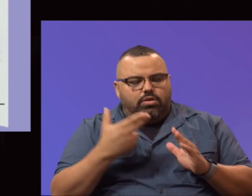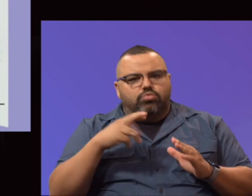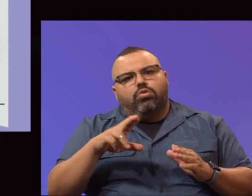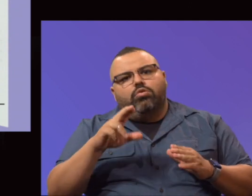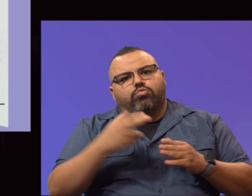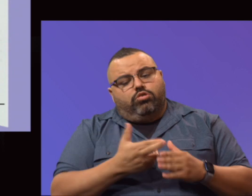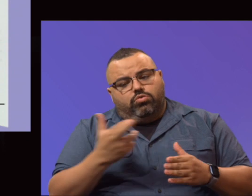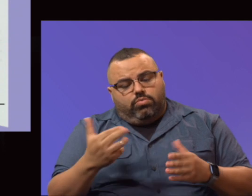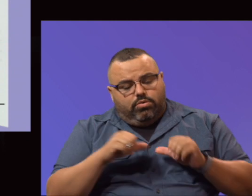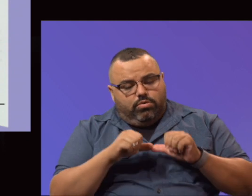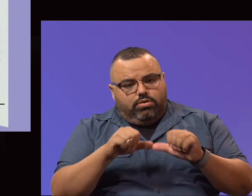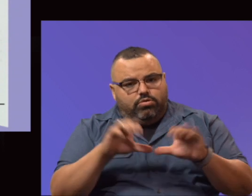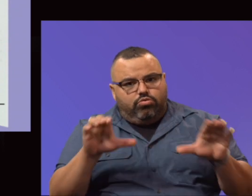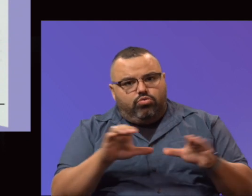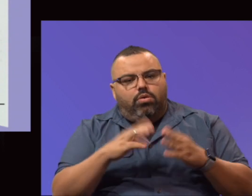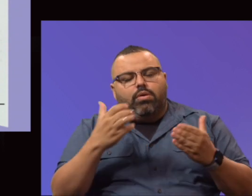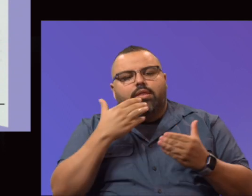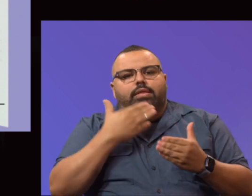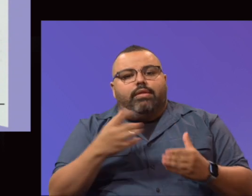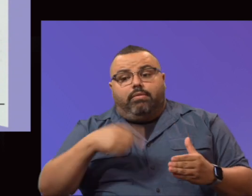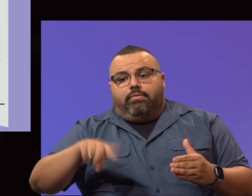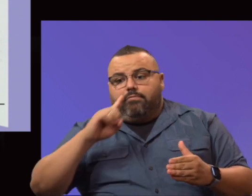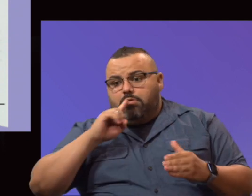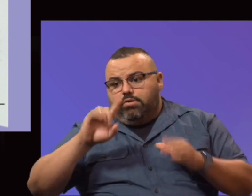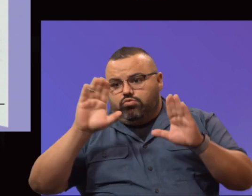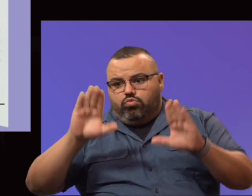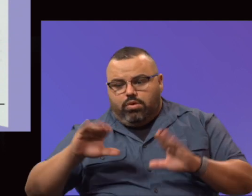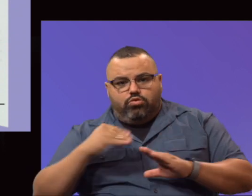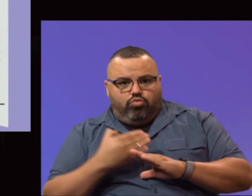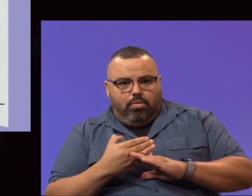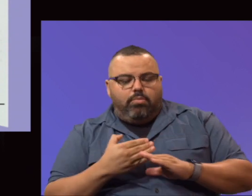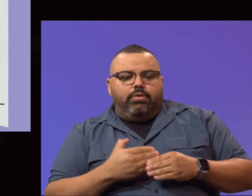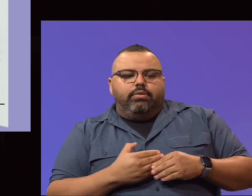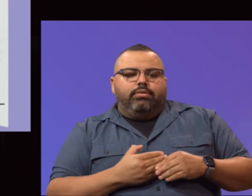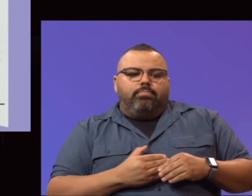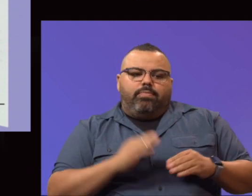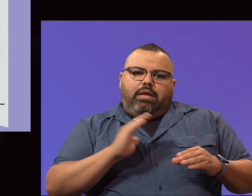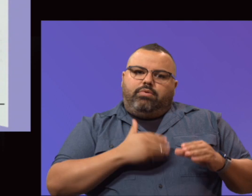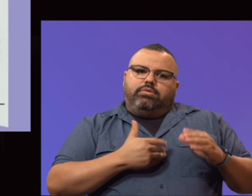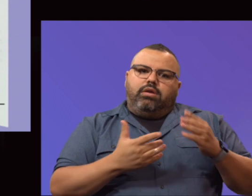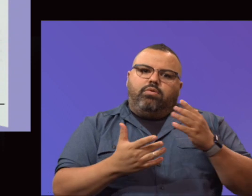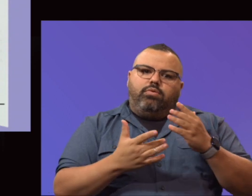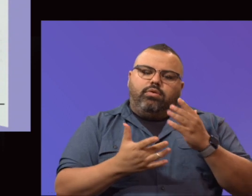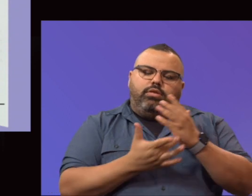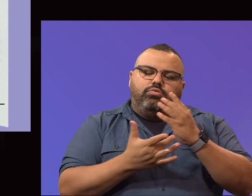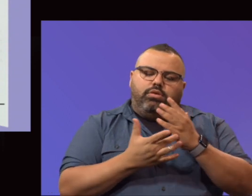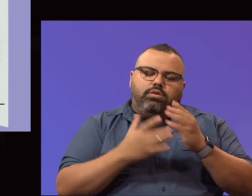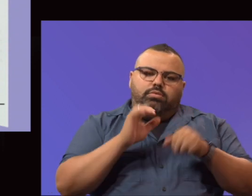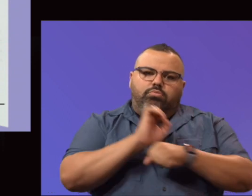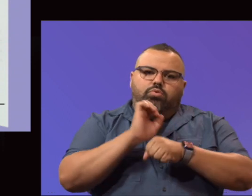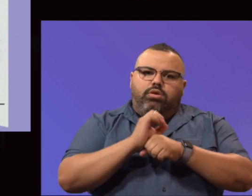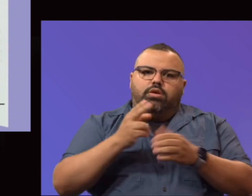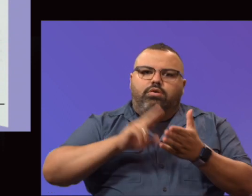And so I want to thank them all for this great job. That was our electronic employee contracts that they worked with IT and our